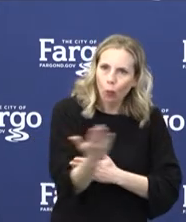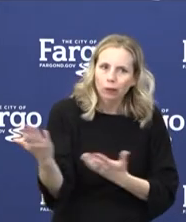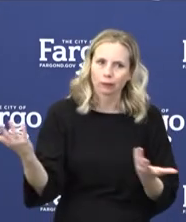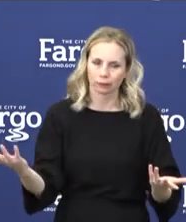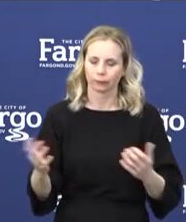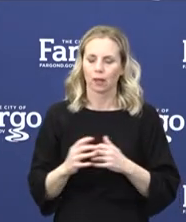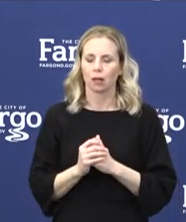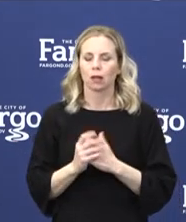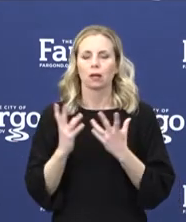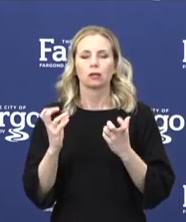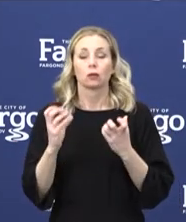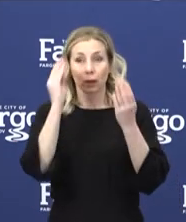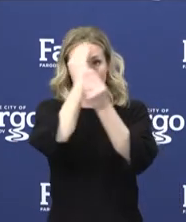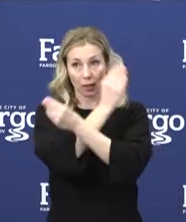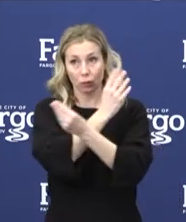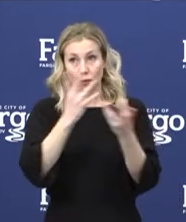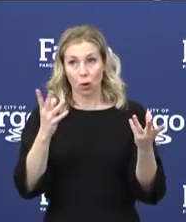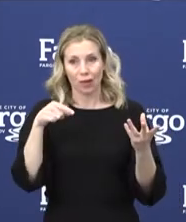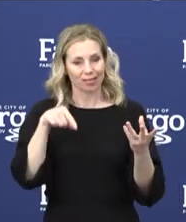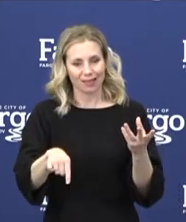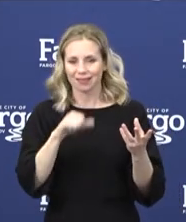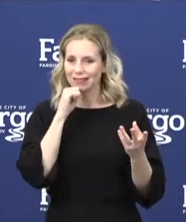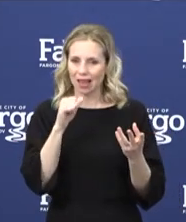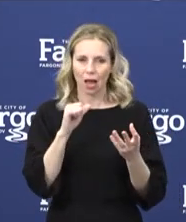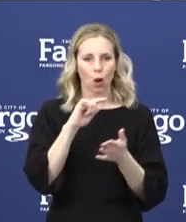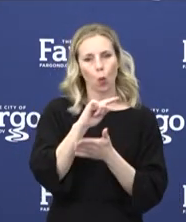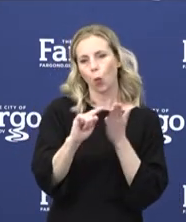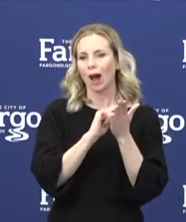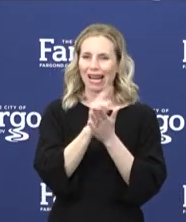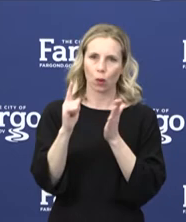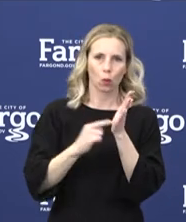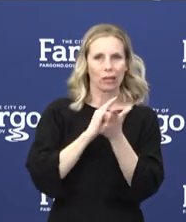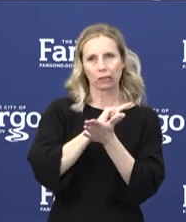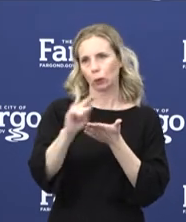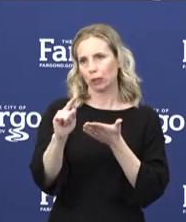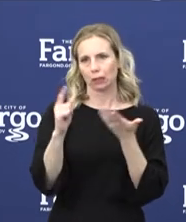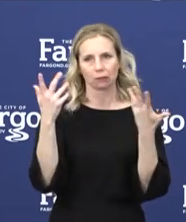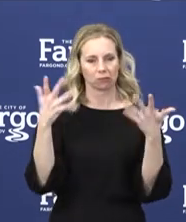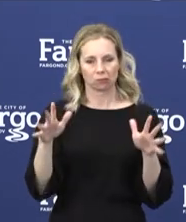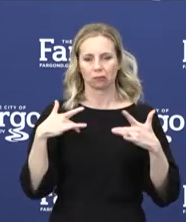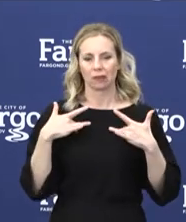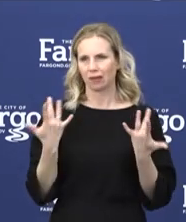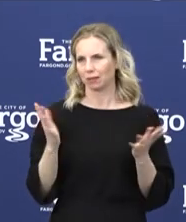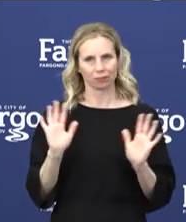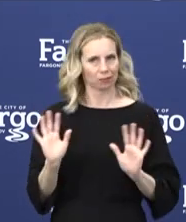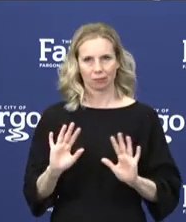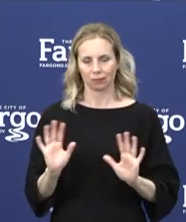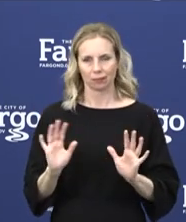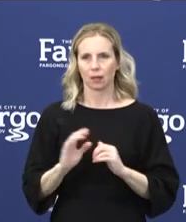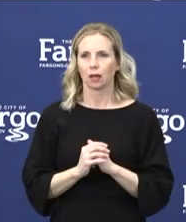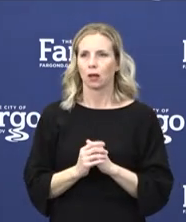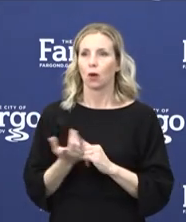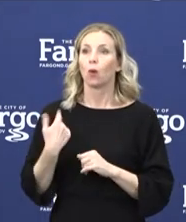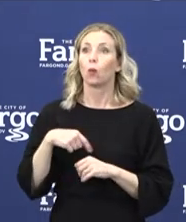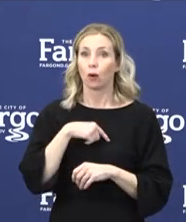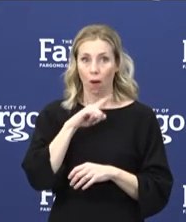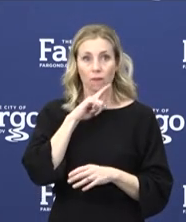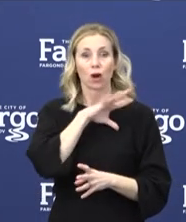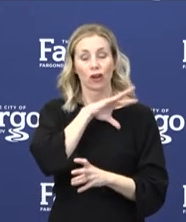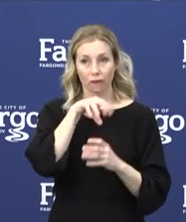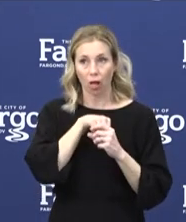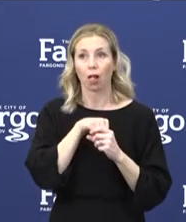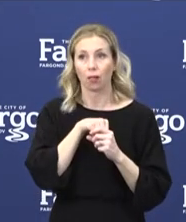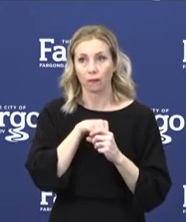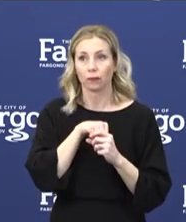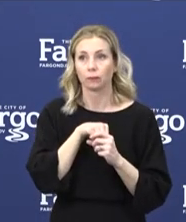reassure the public that this isn't just a one hour a week type event. We are all very, very engaged in that.